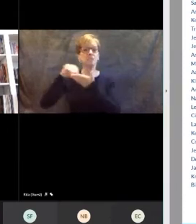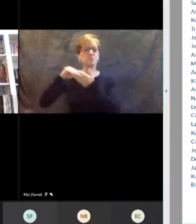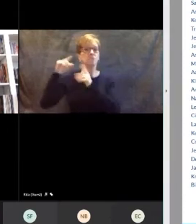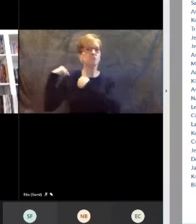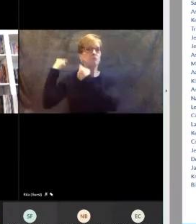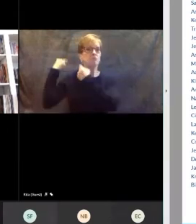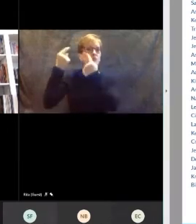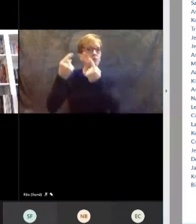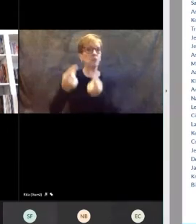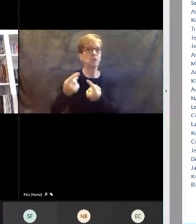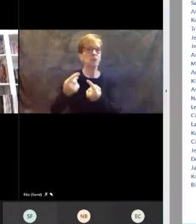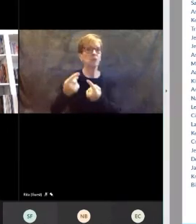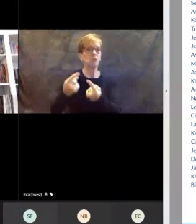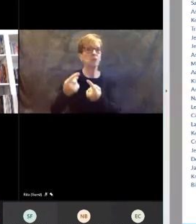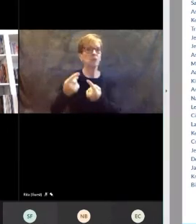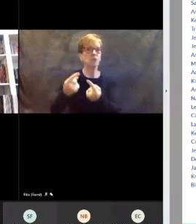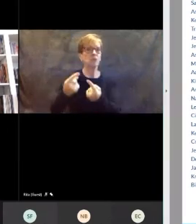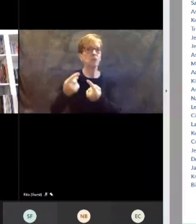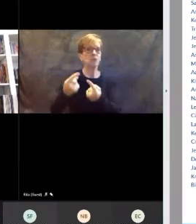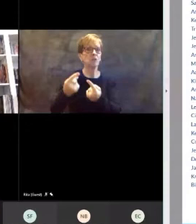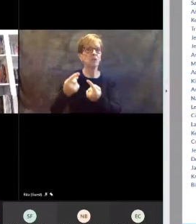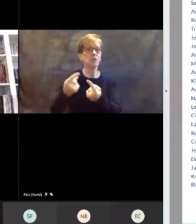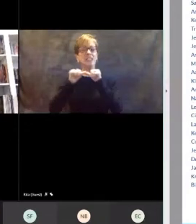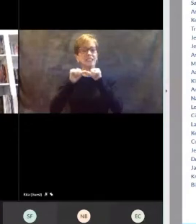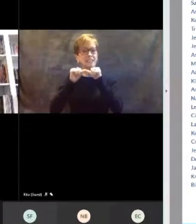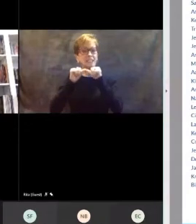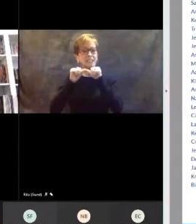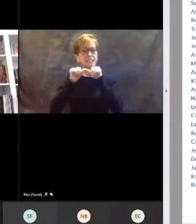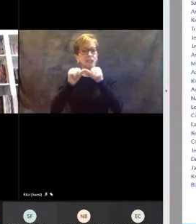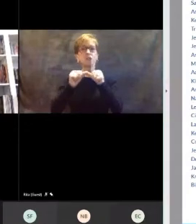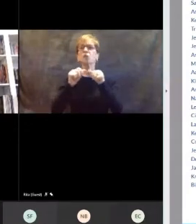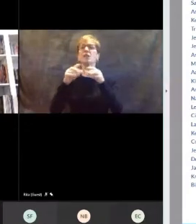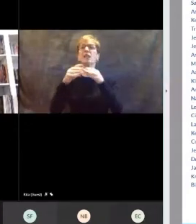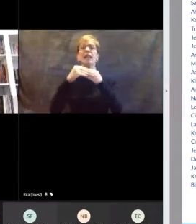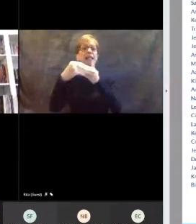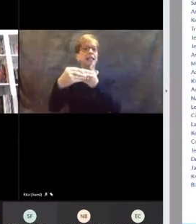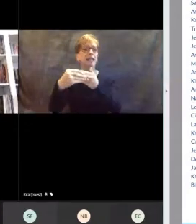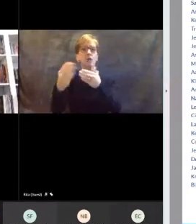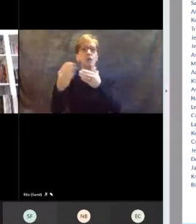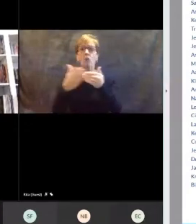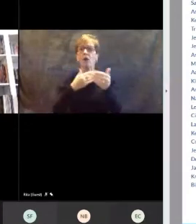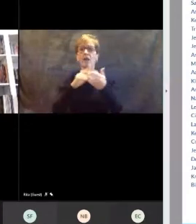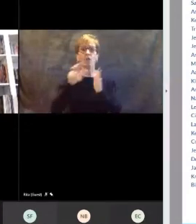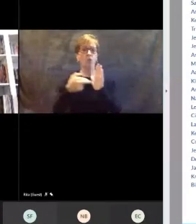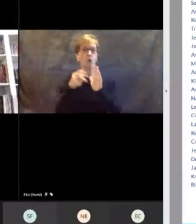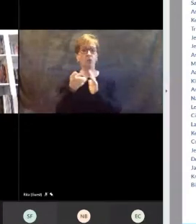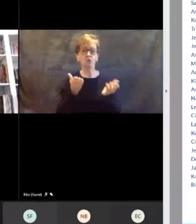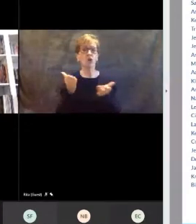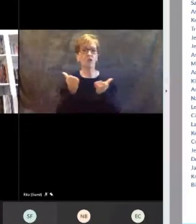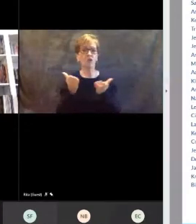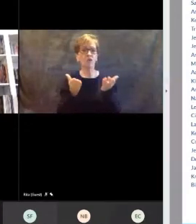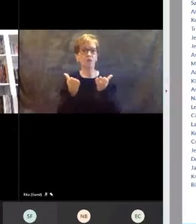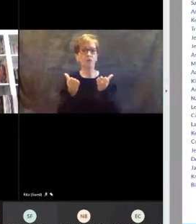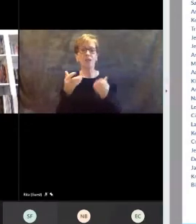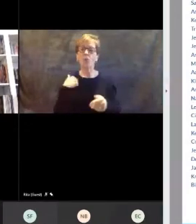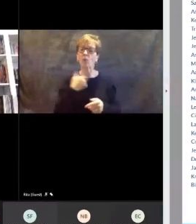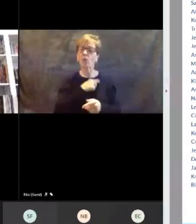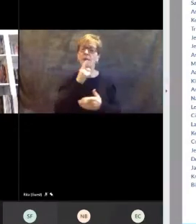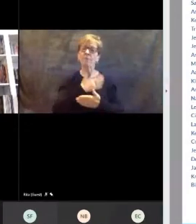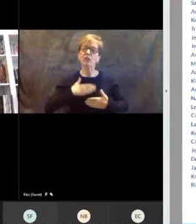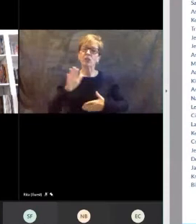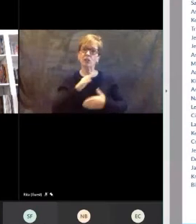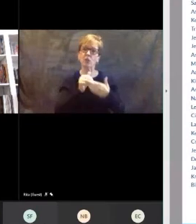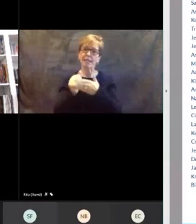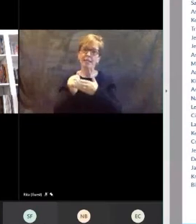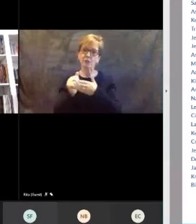education community and continue to lead in whatever role in which you serve. We appreciate your leadership in furthering accomplished teaching